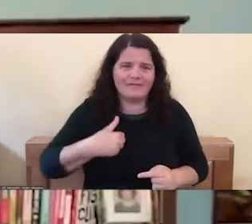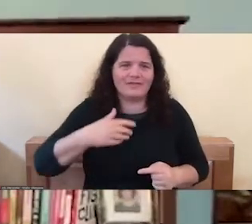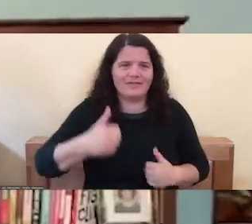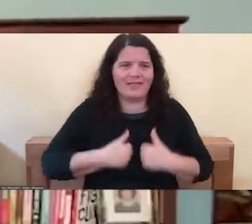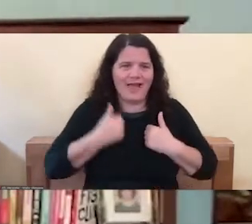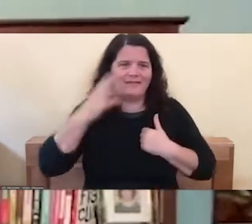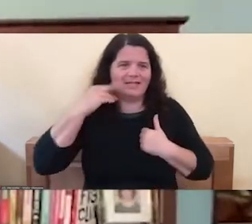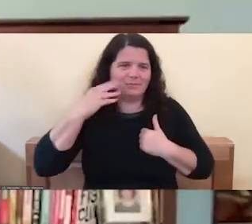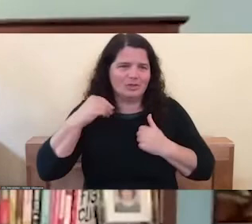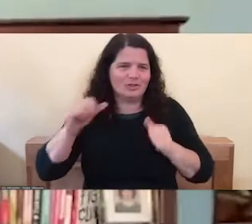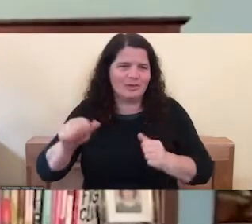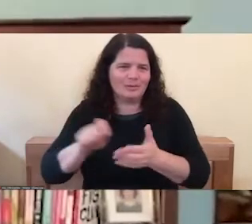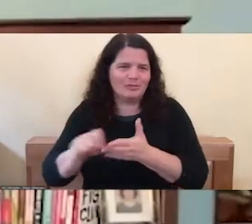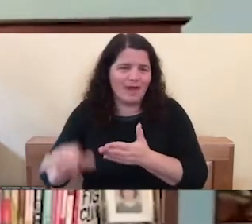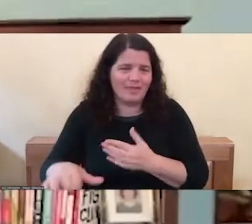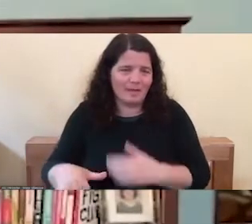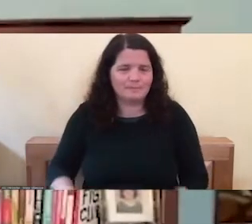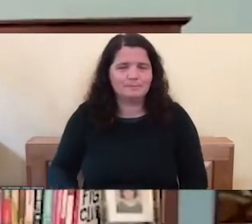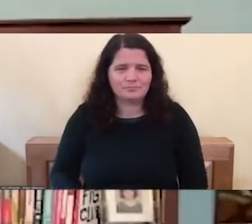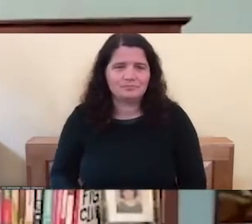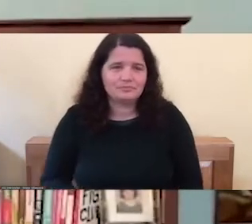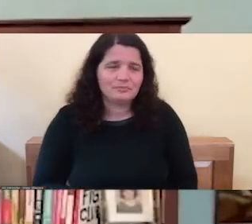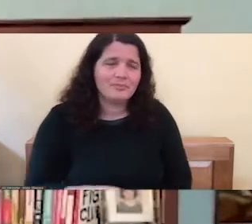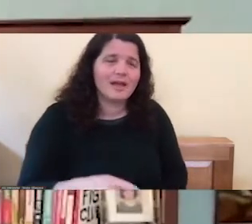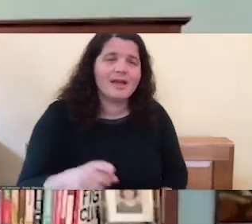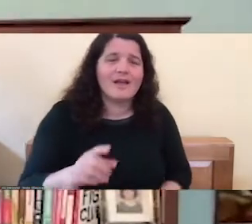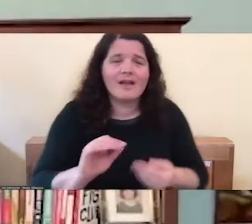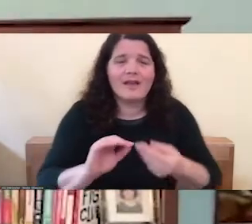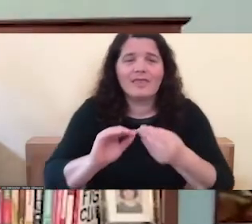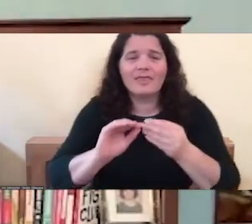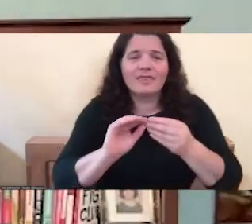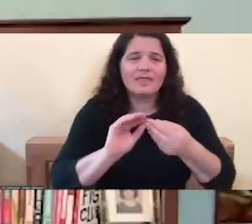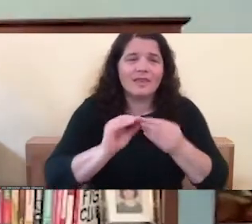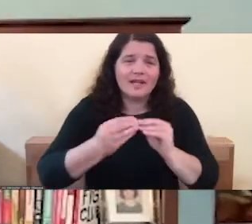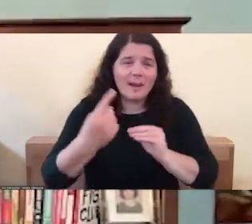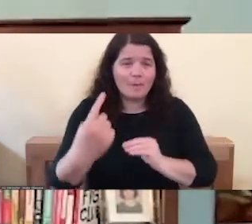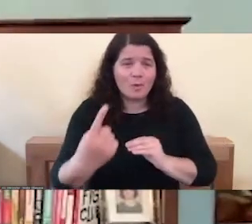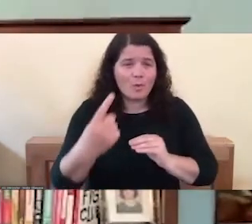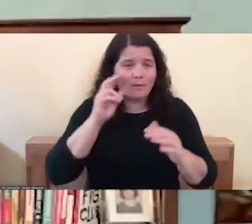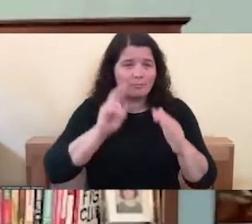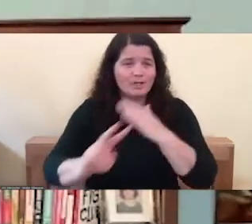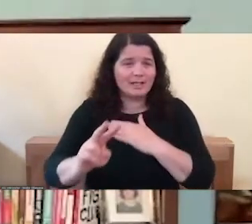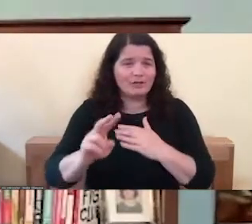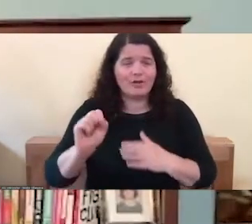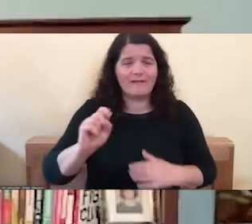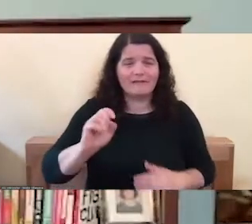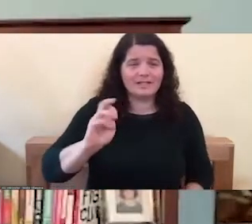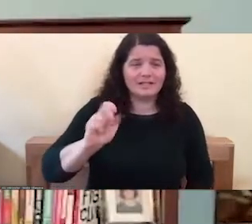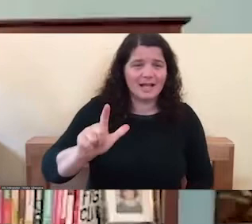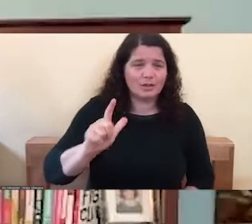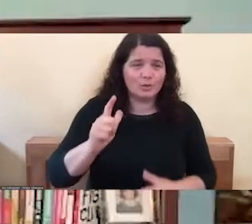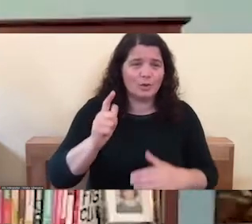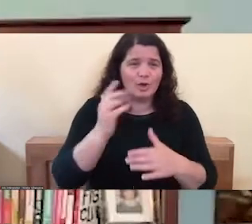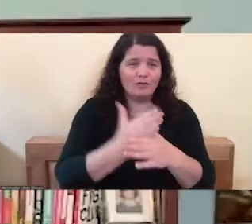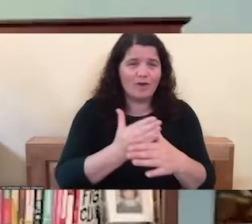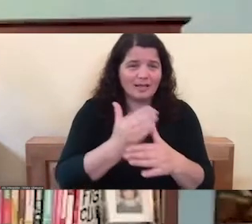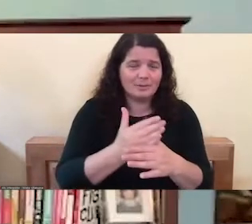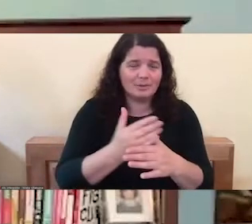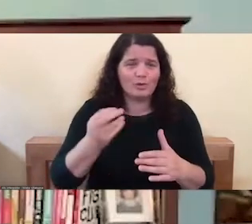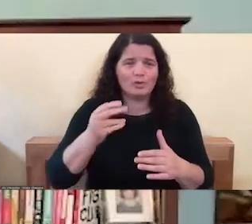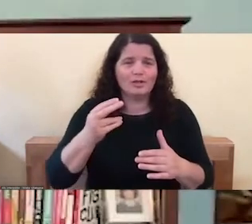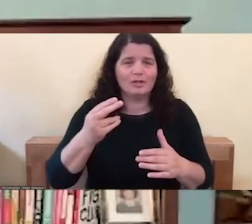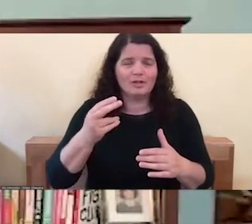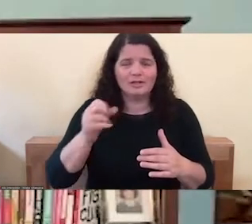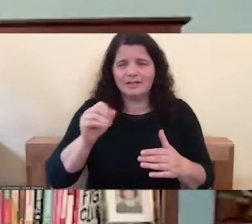if you look at the number one predictor of like sexual harassment or sexual assault, it's toxic masculinity. What is